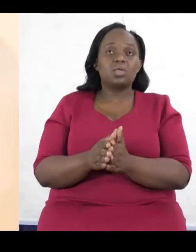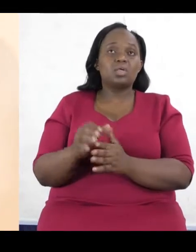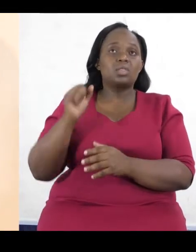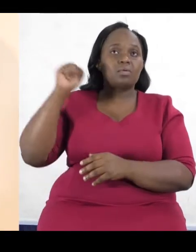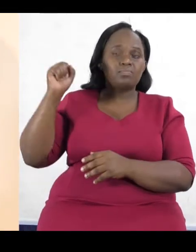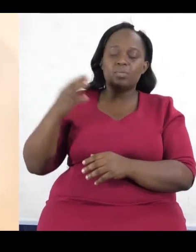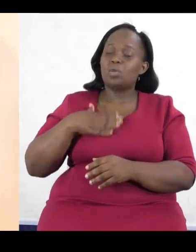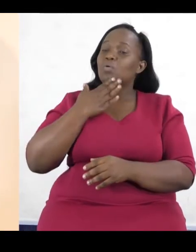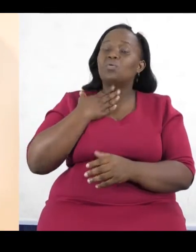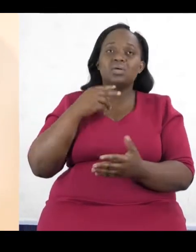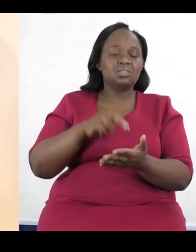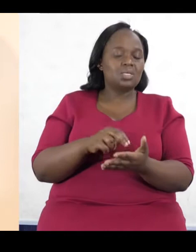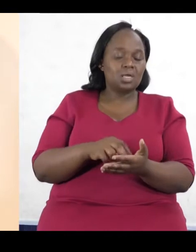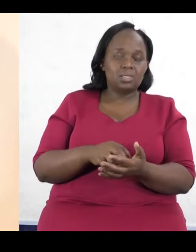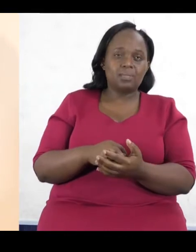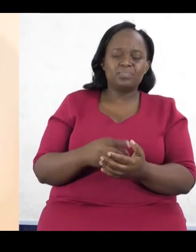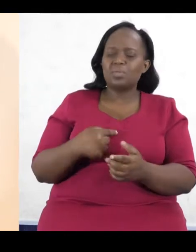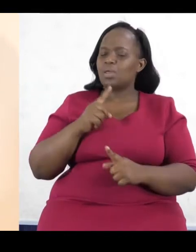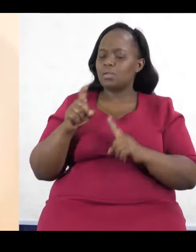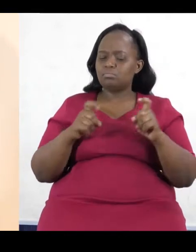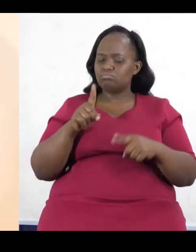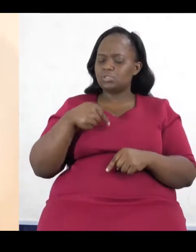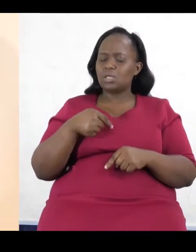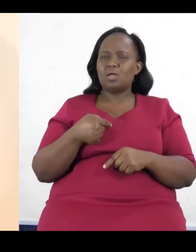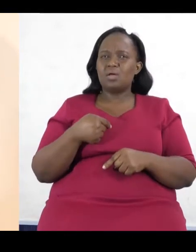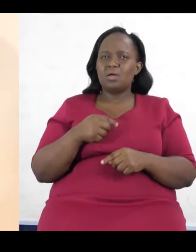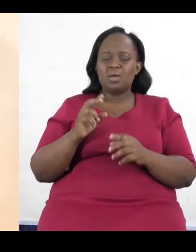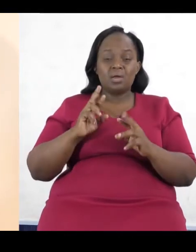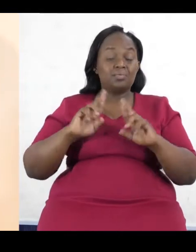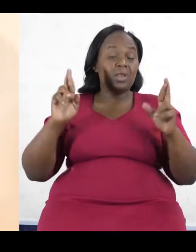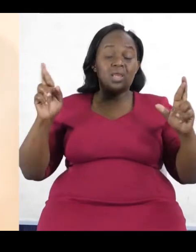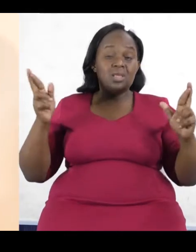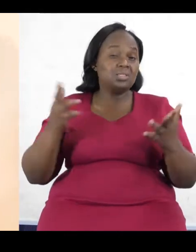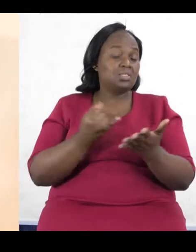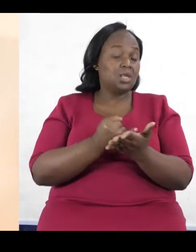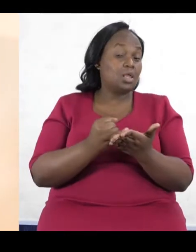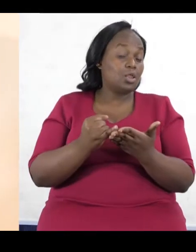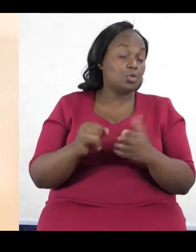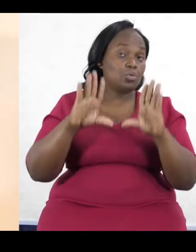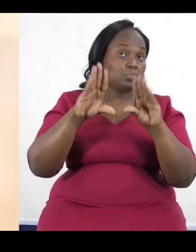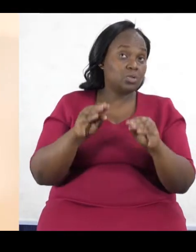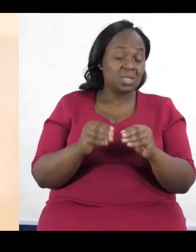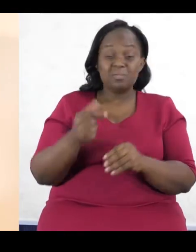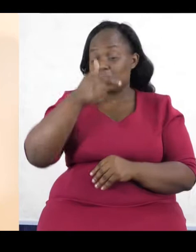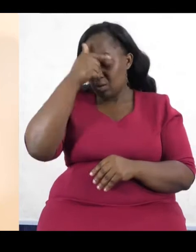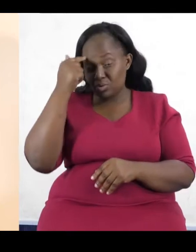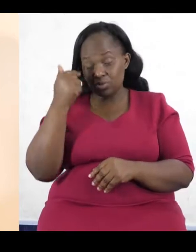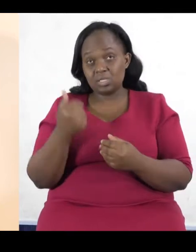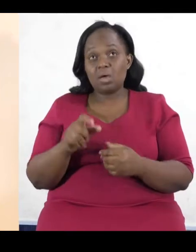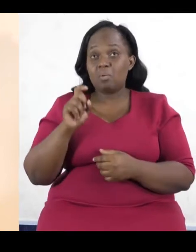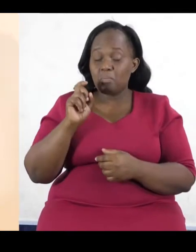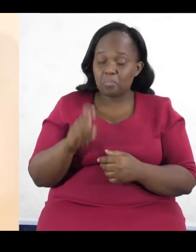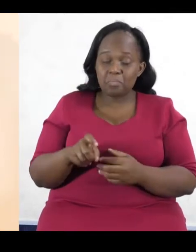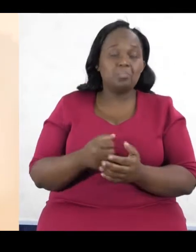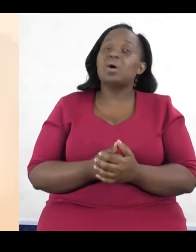ready to compromise on my integrity? Just because I have to align on political parties,